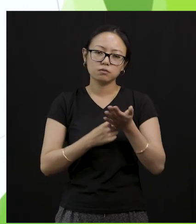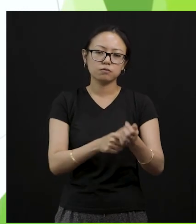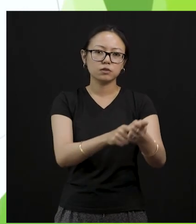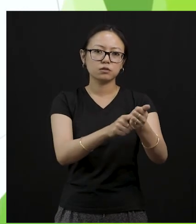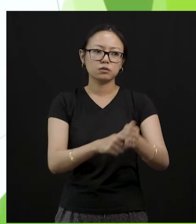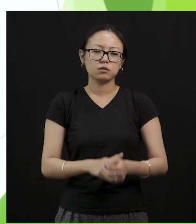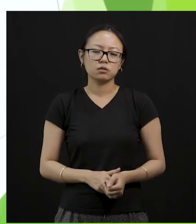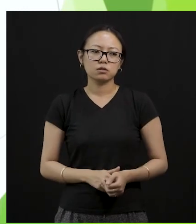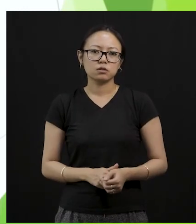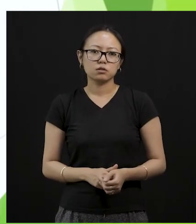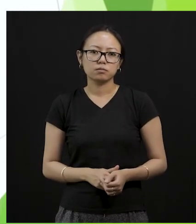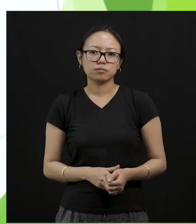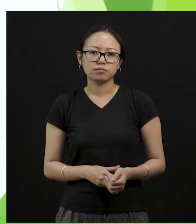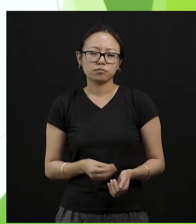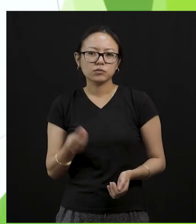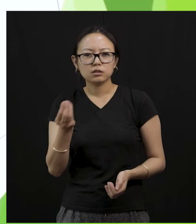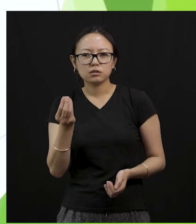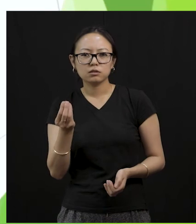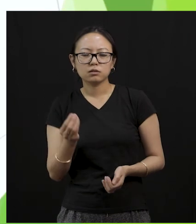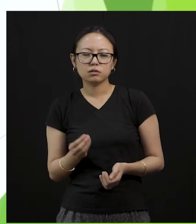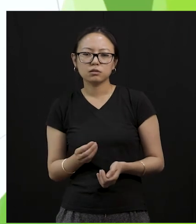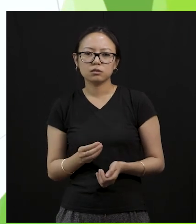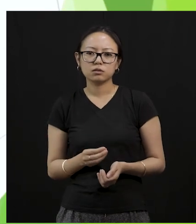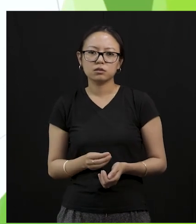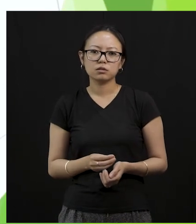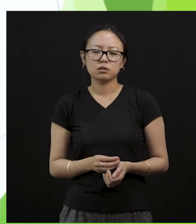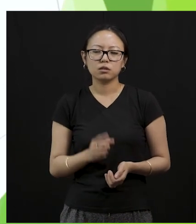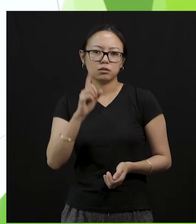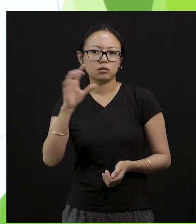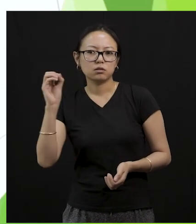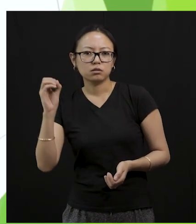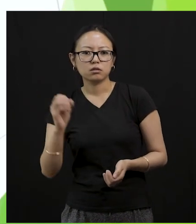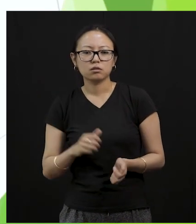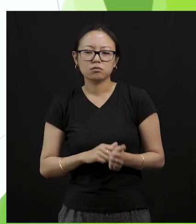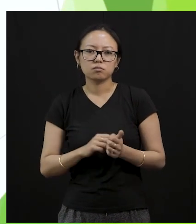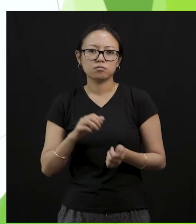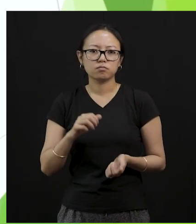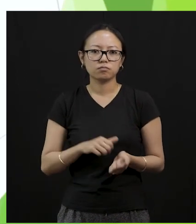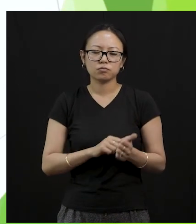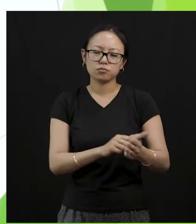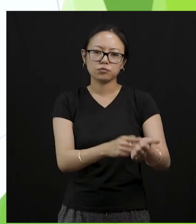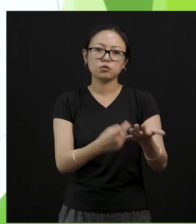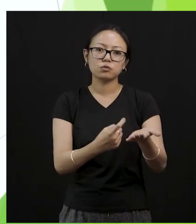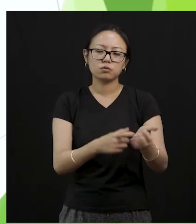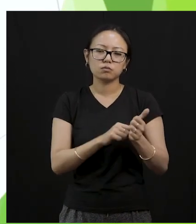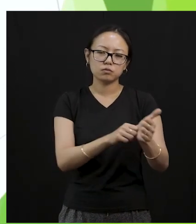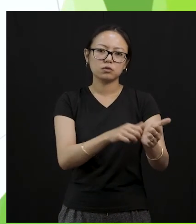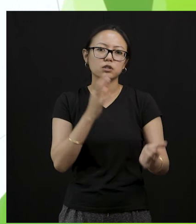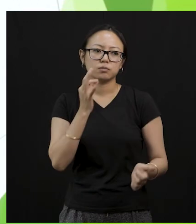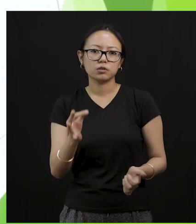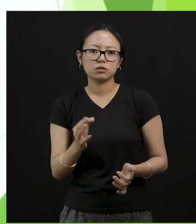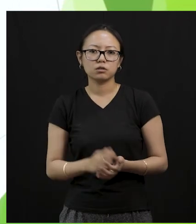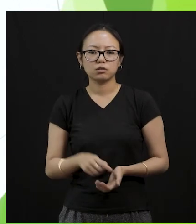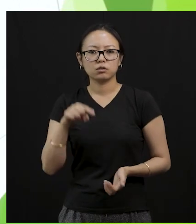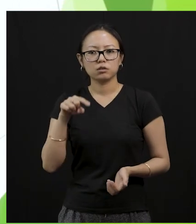you know, little steps that we follow is going to contribute to the healthy living of the earth. So let us make the